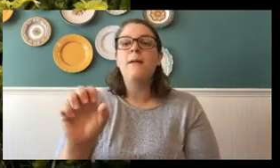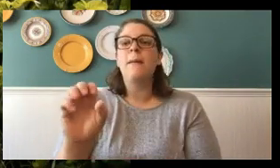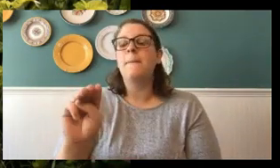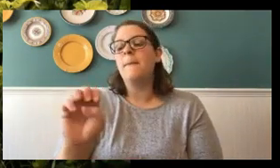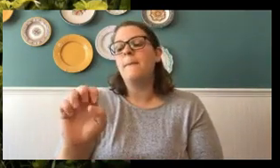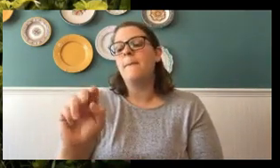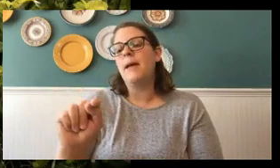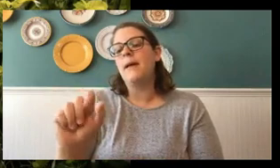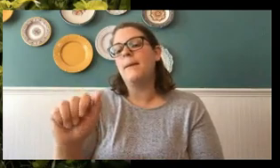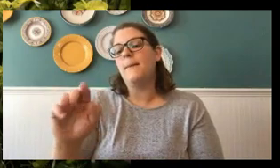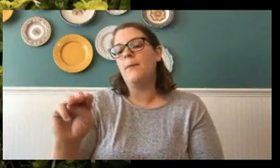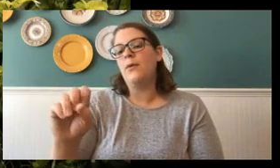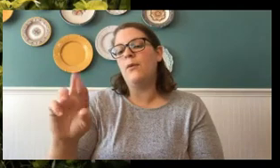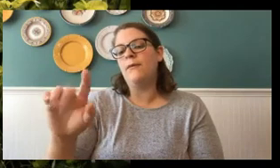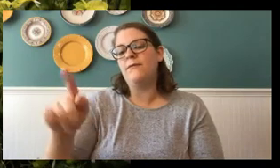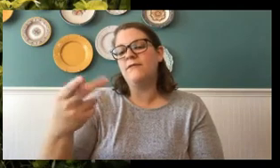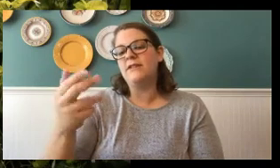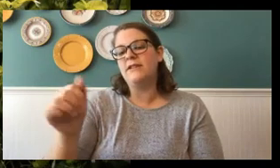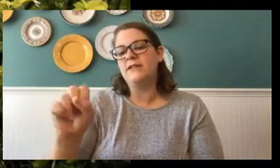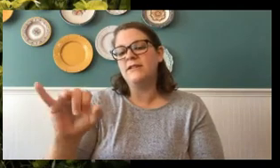Good job. Good It's not metamorphosis.